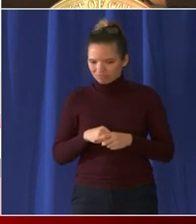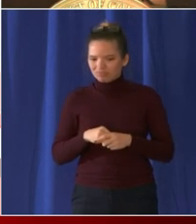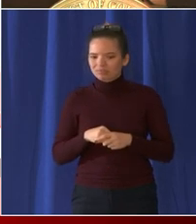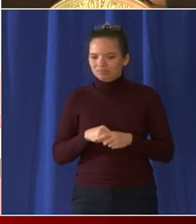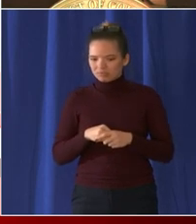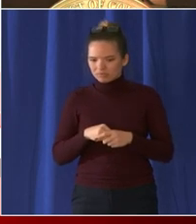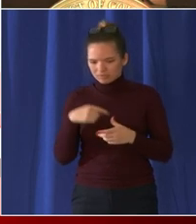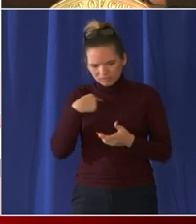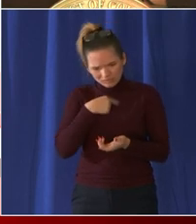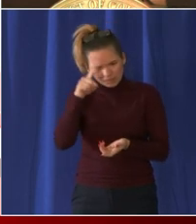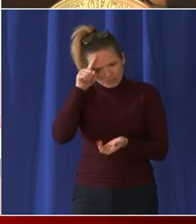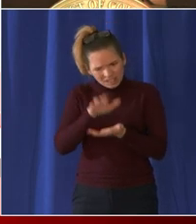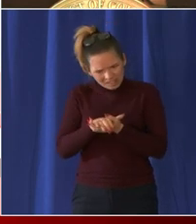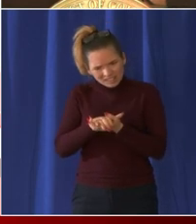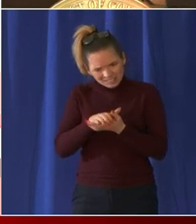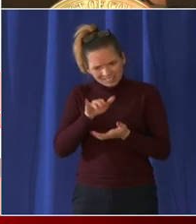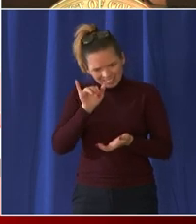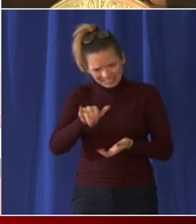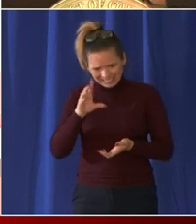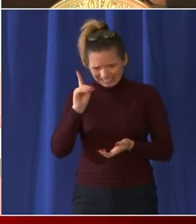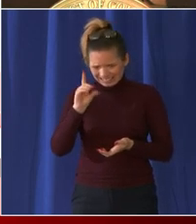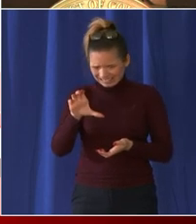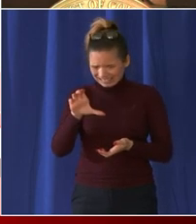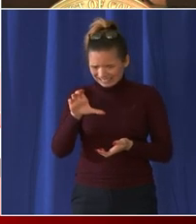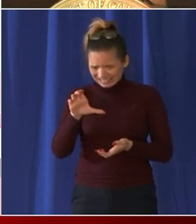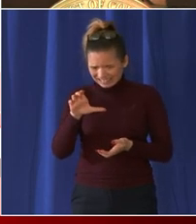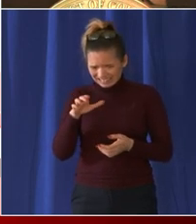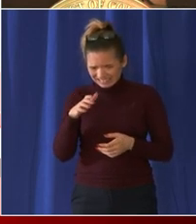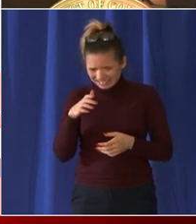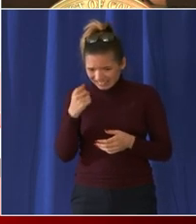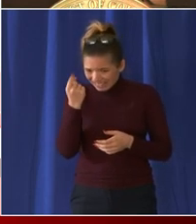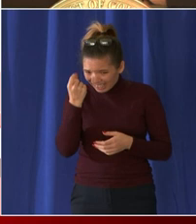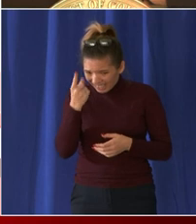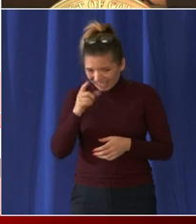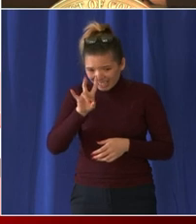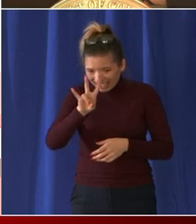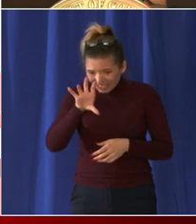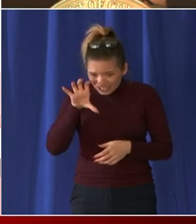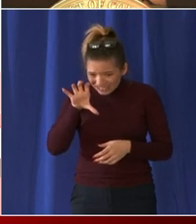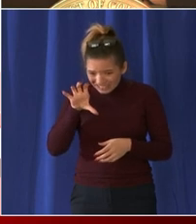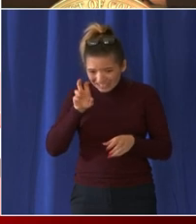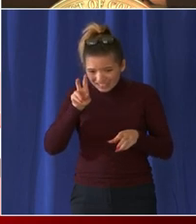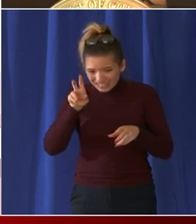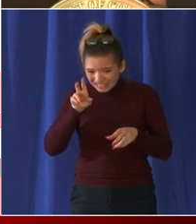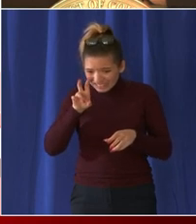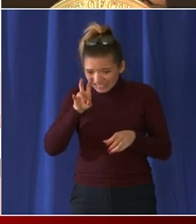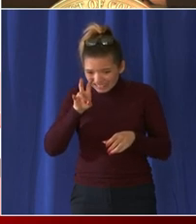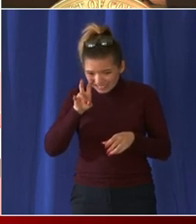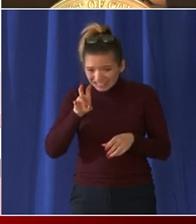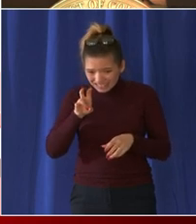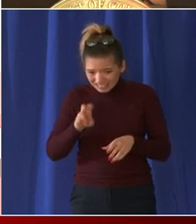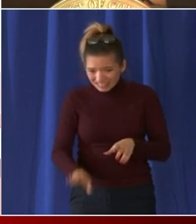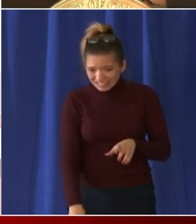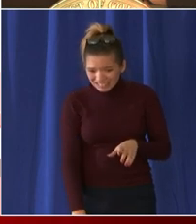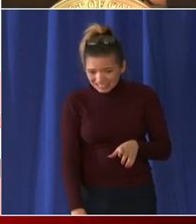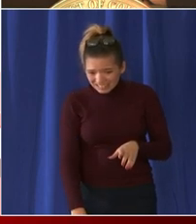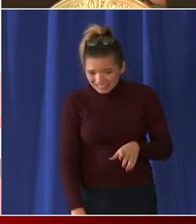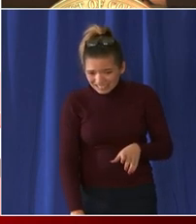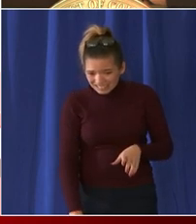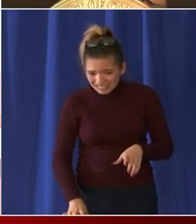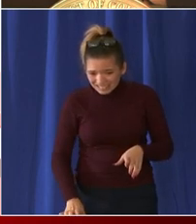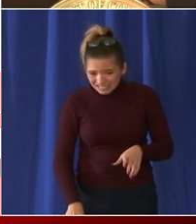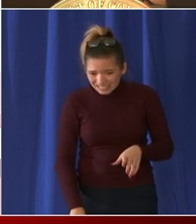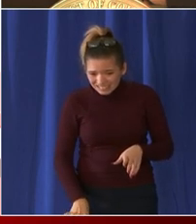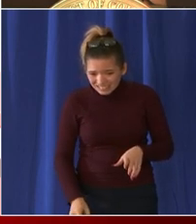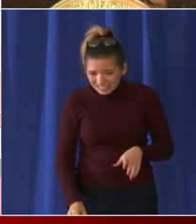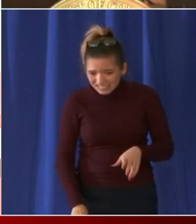700 000 people in Washington DC full representation in the congress is a premier voter suppression issue